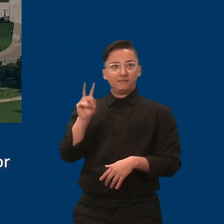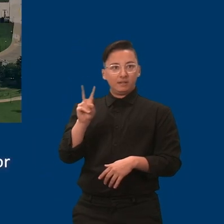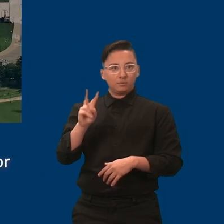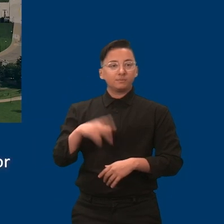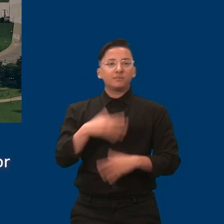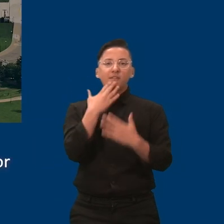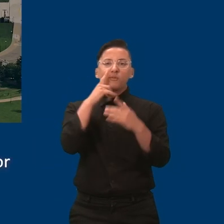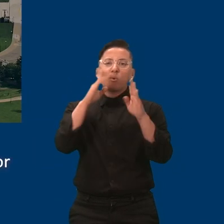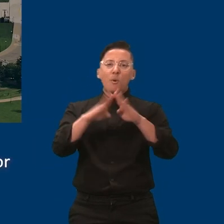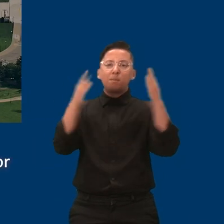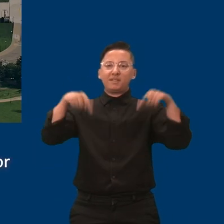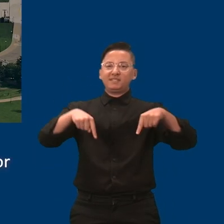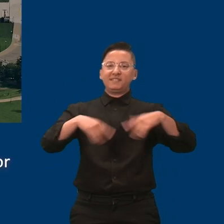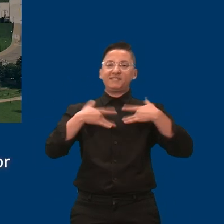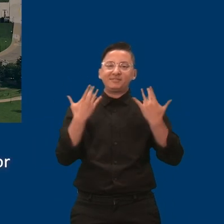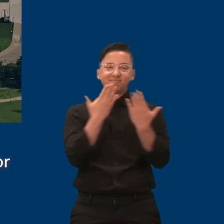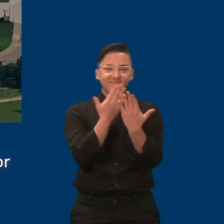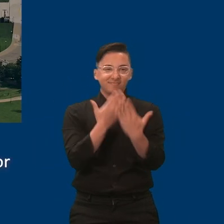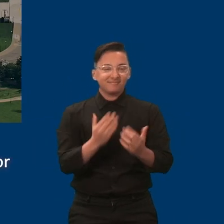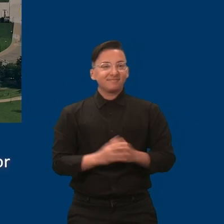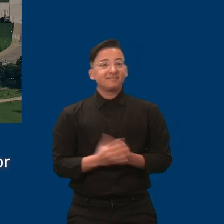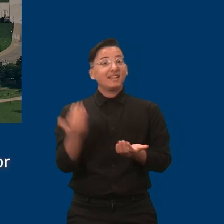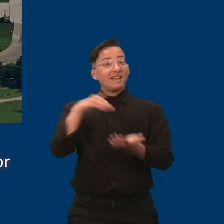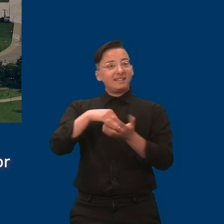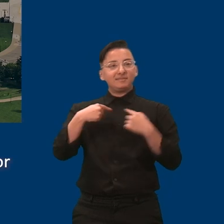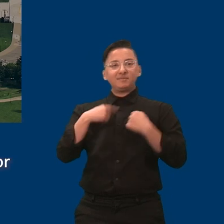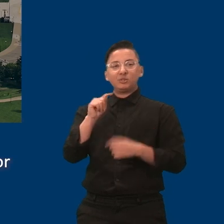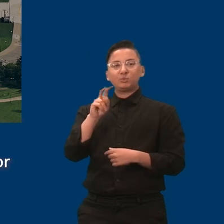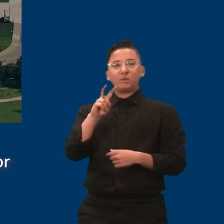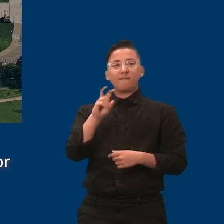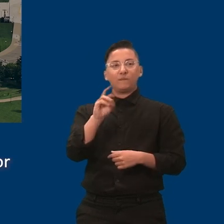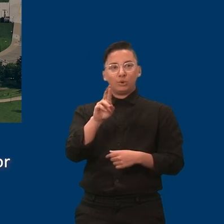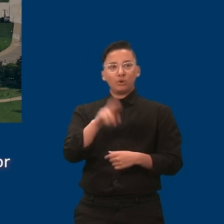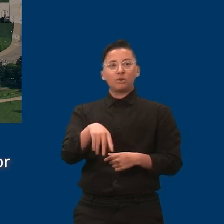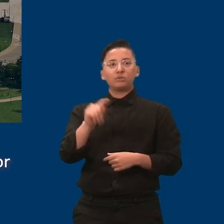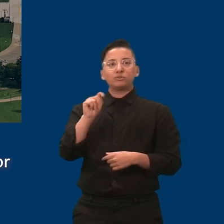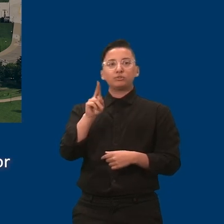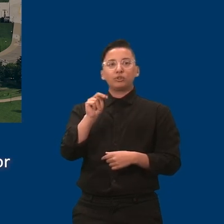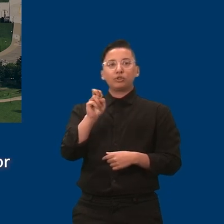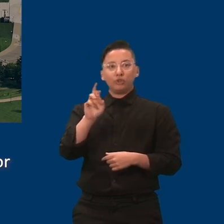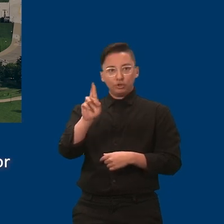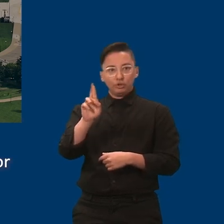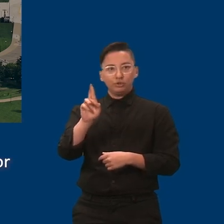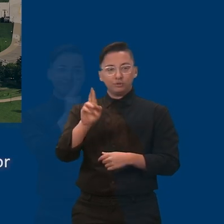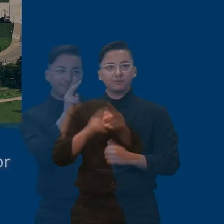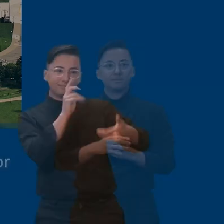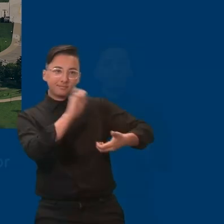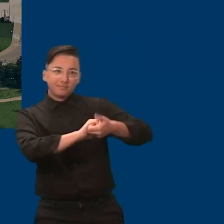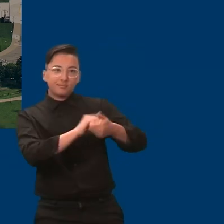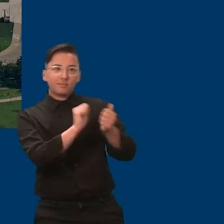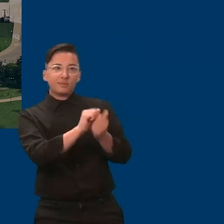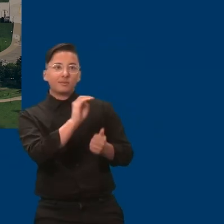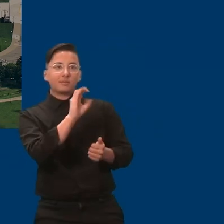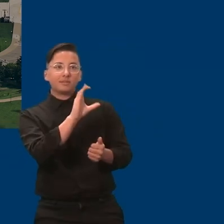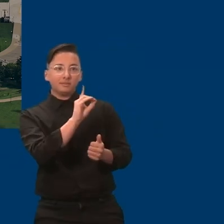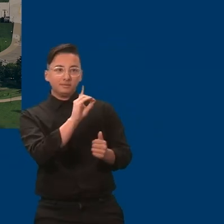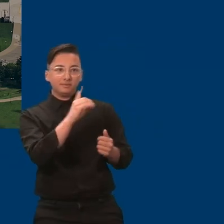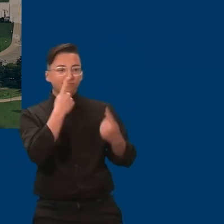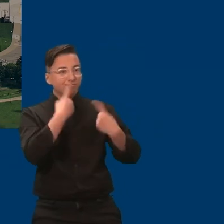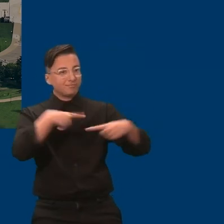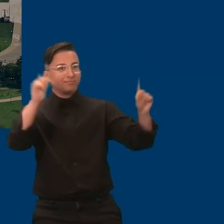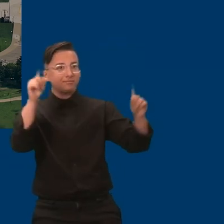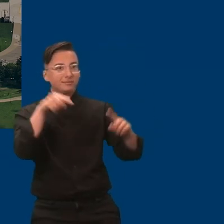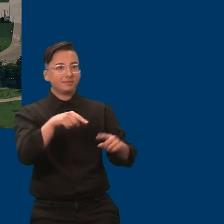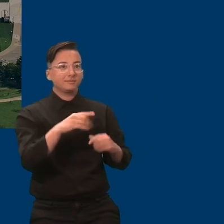My name is Trevor Turner and I'm the Public Policy Director for the Minnesota Council on Disability. The disability community